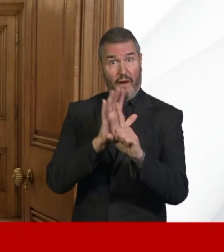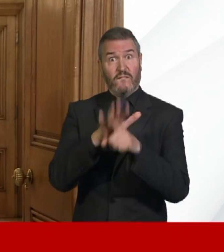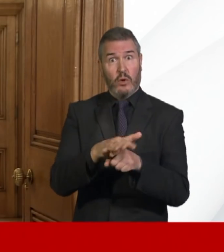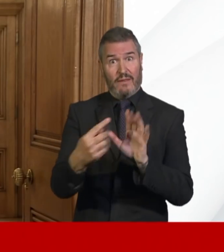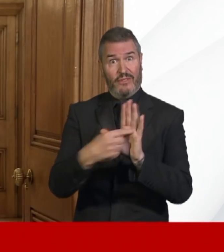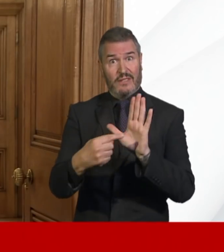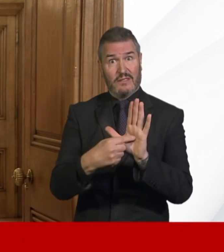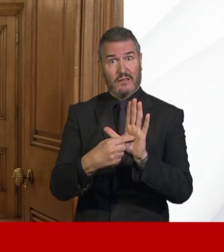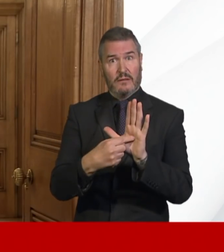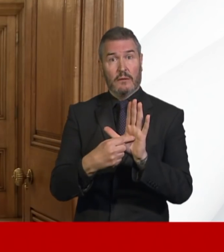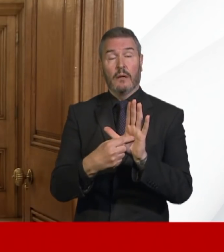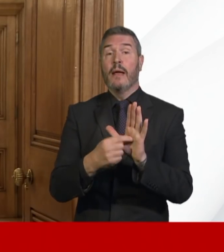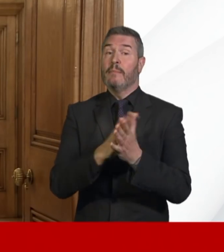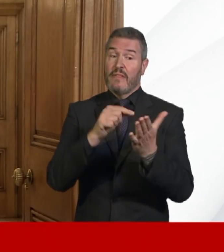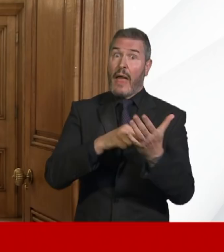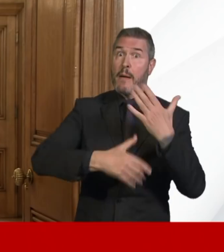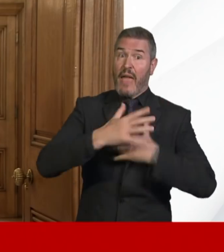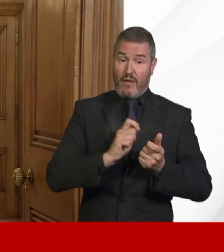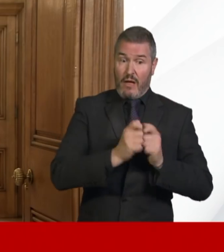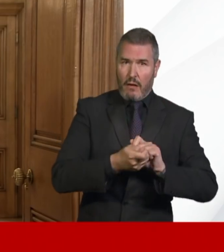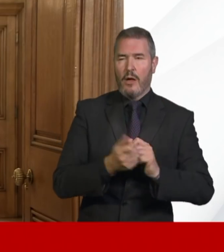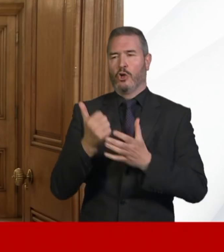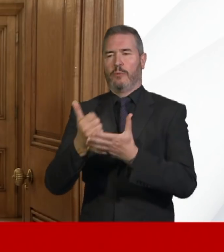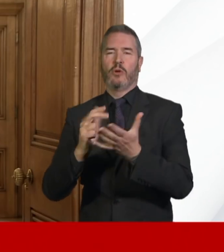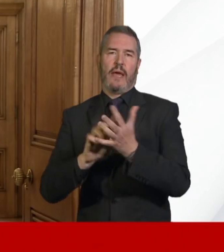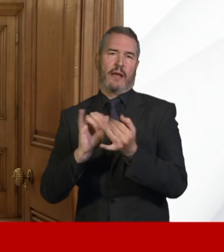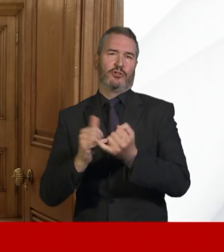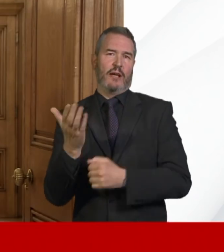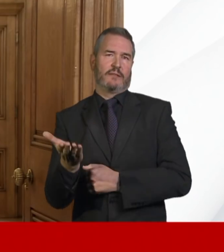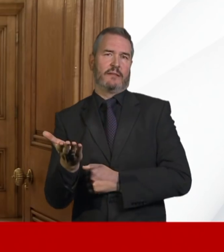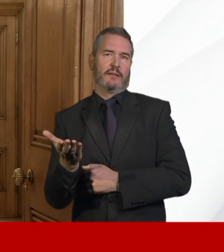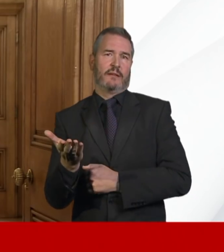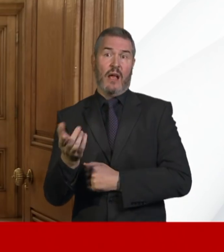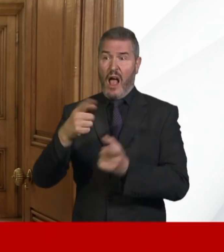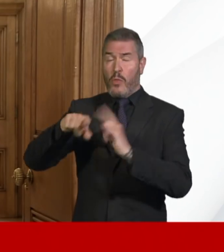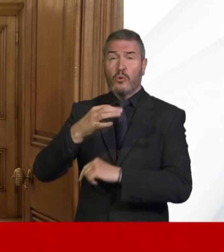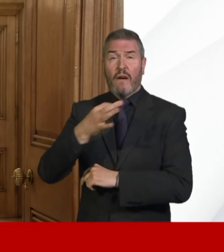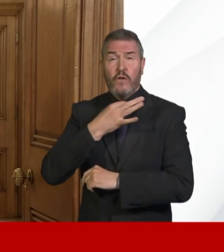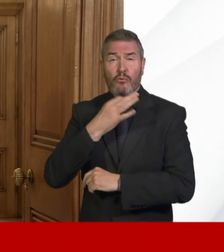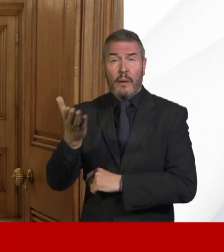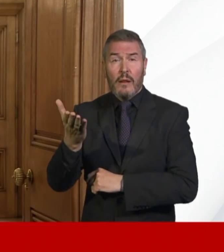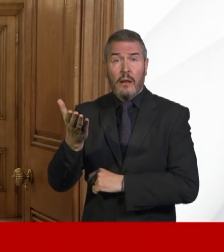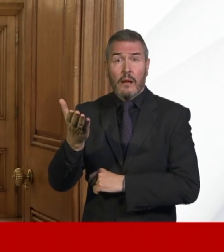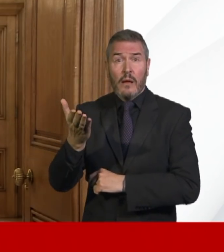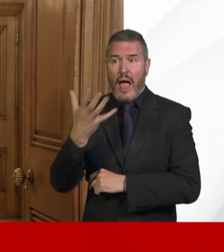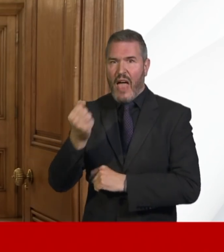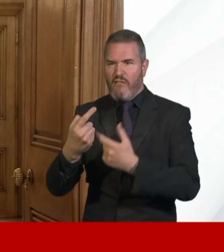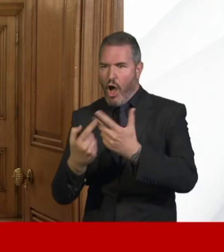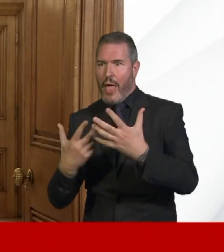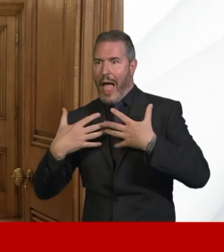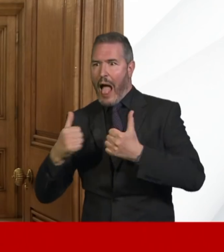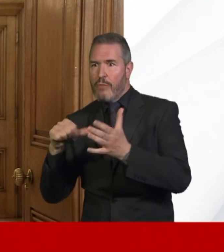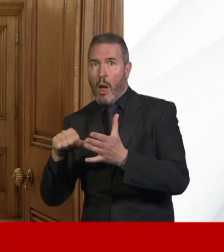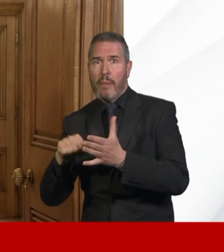It means supporting the NHS and social care, shielding those vulnerable individuals for whom we've been providing